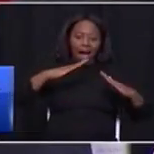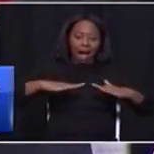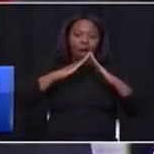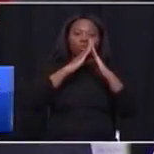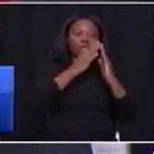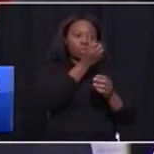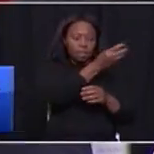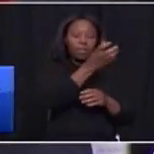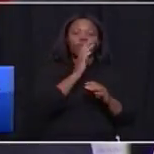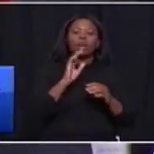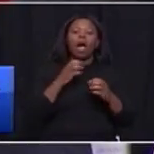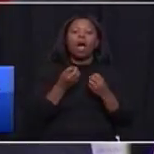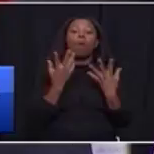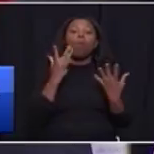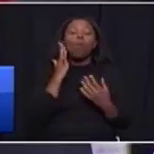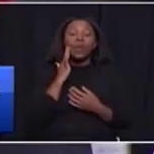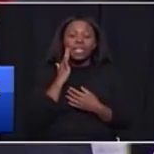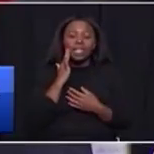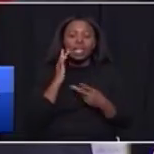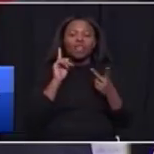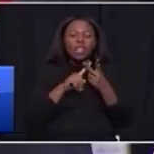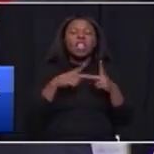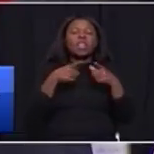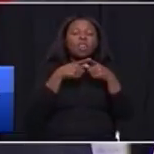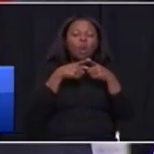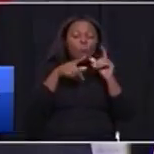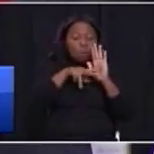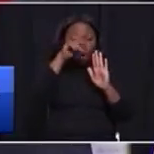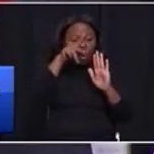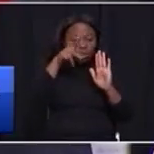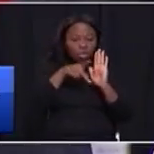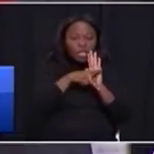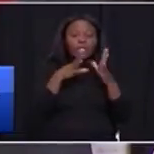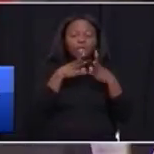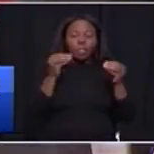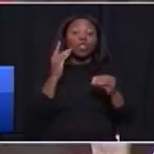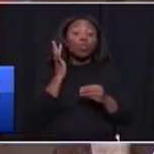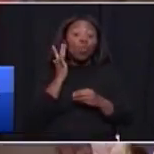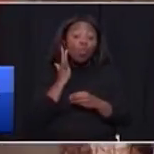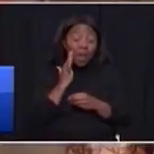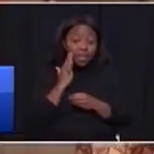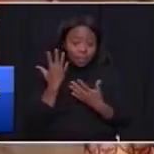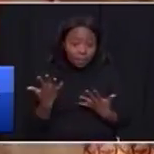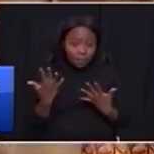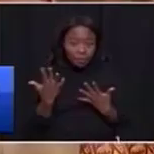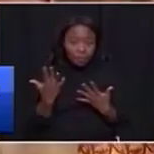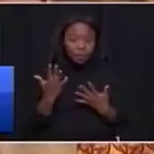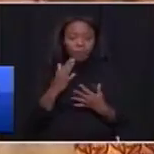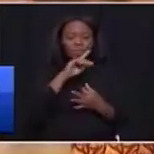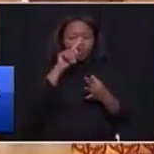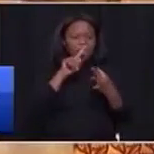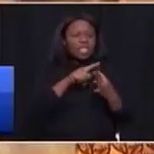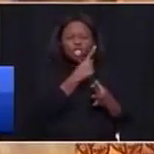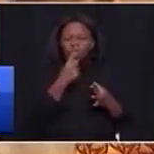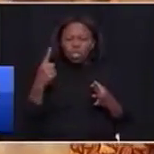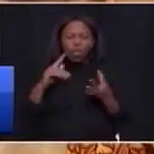Secondly, the completion of all incomplete projects. Each of these projects in each community,